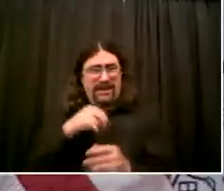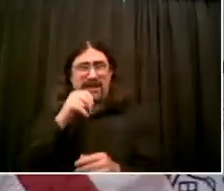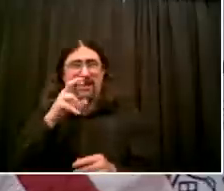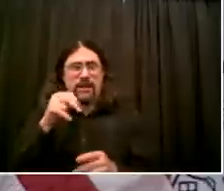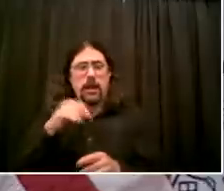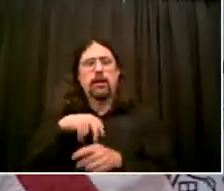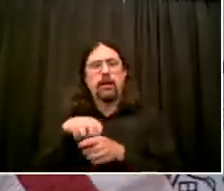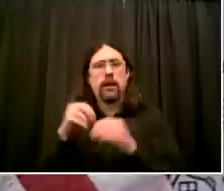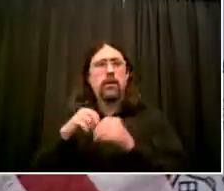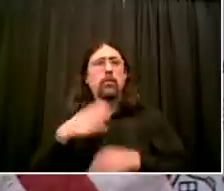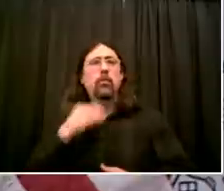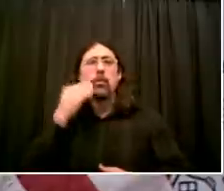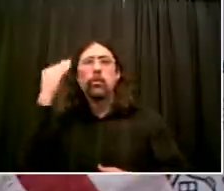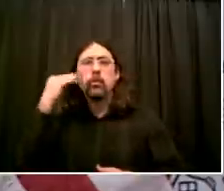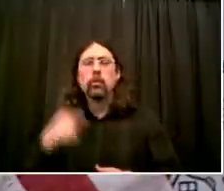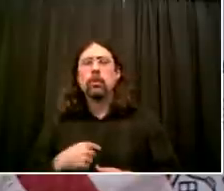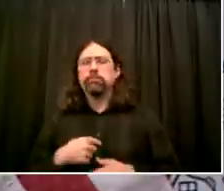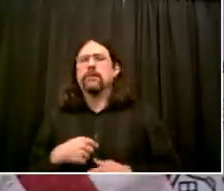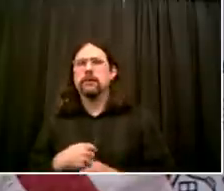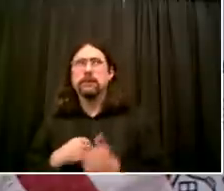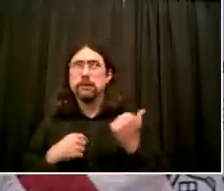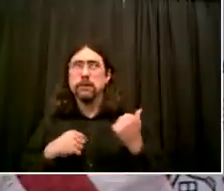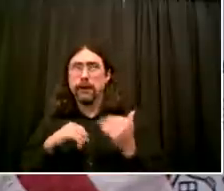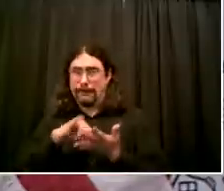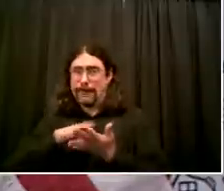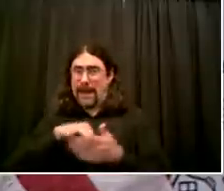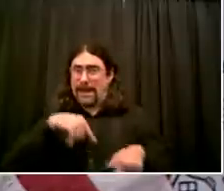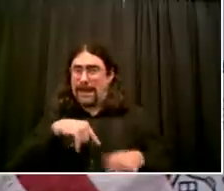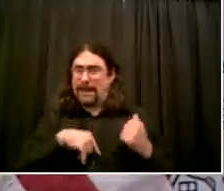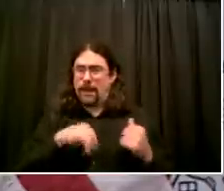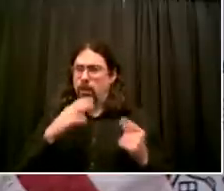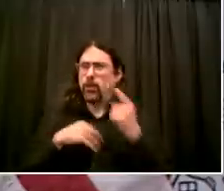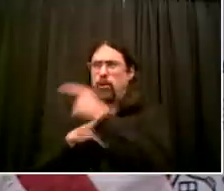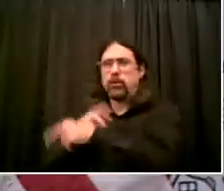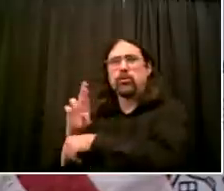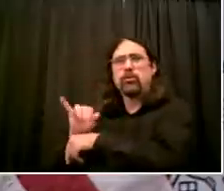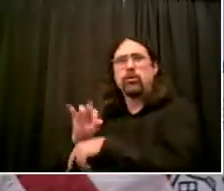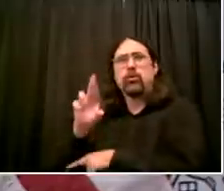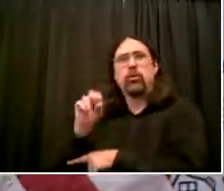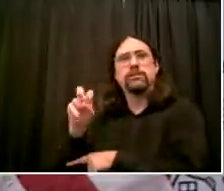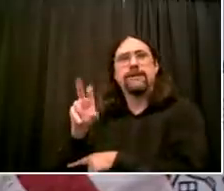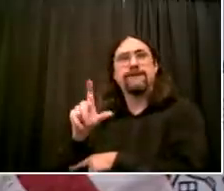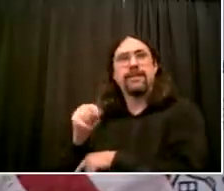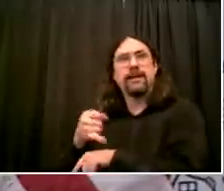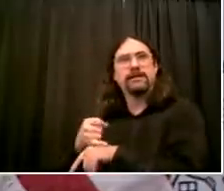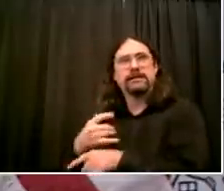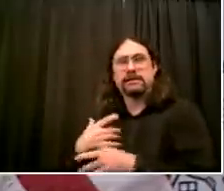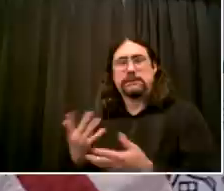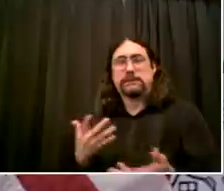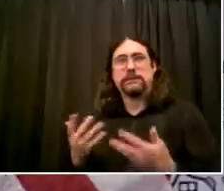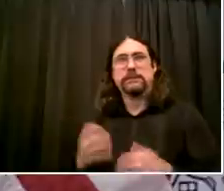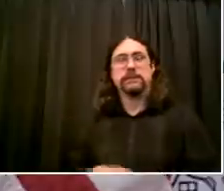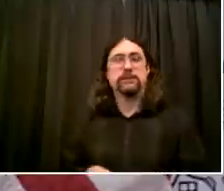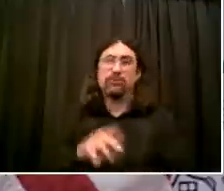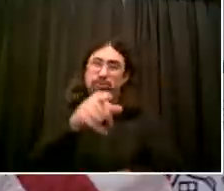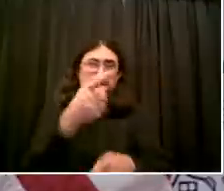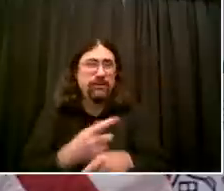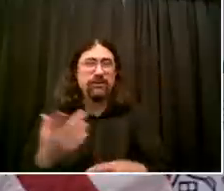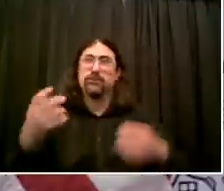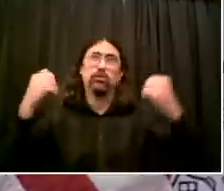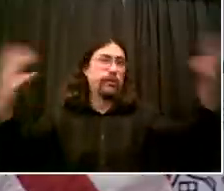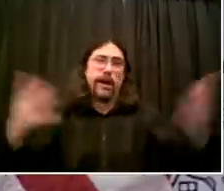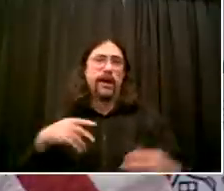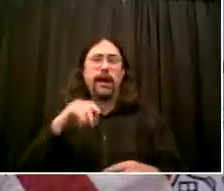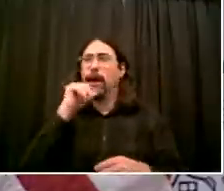NYPD about what we're seeing and why. But it's definitely a phenomenon that I'm not used to seeing this early.